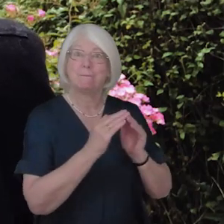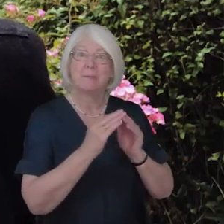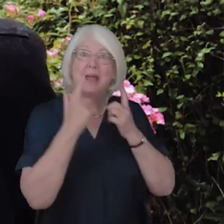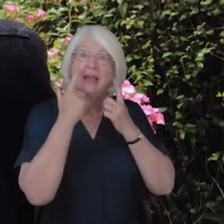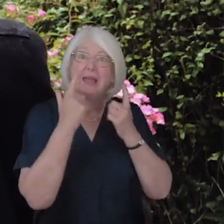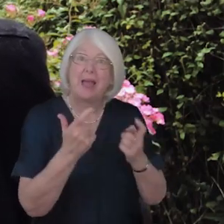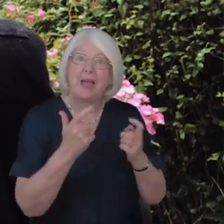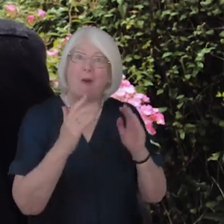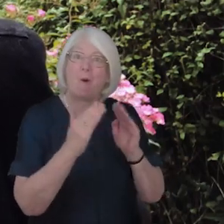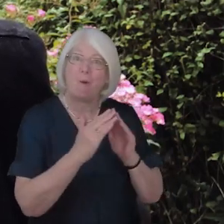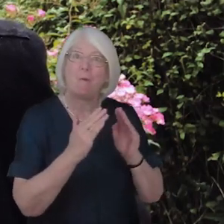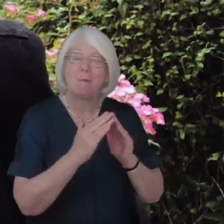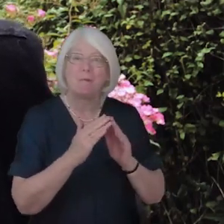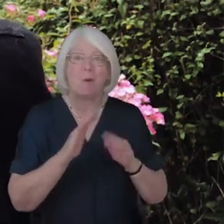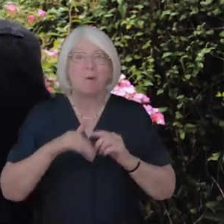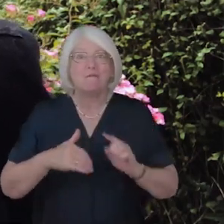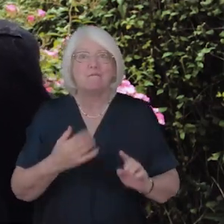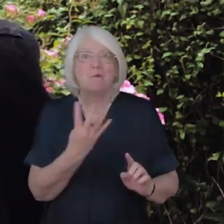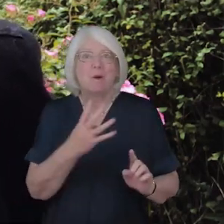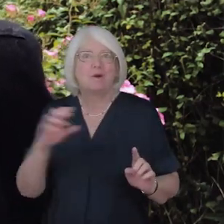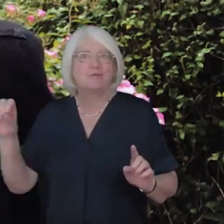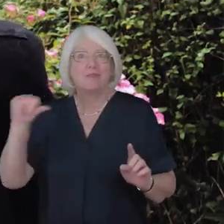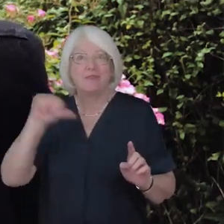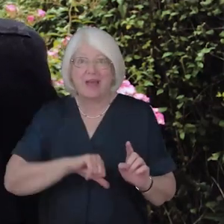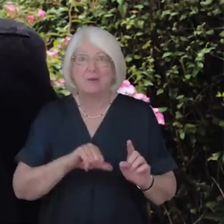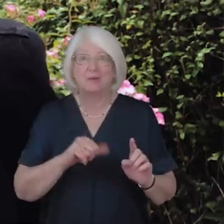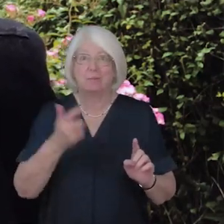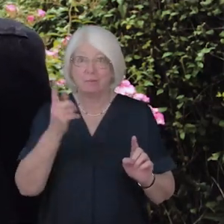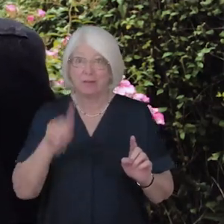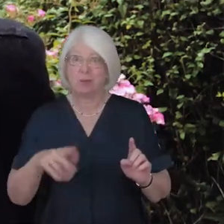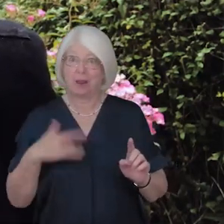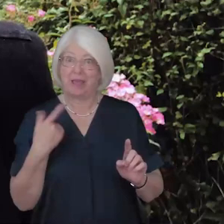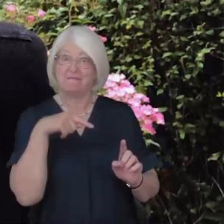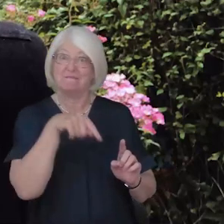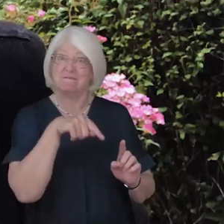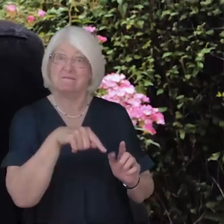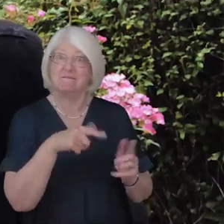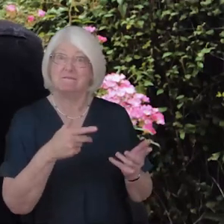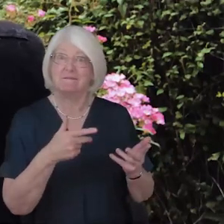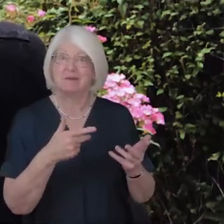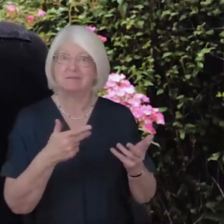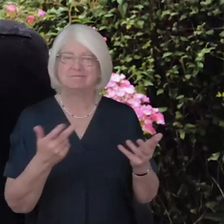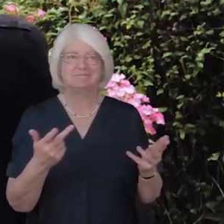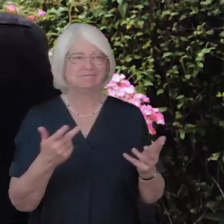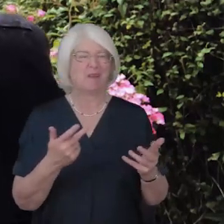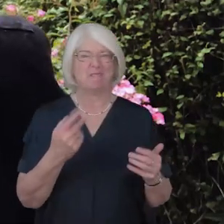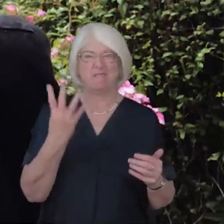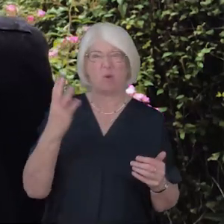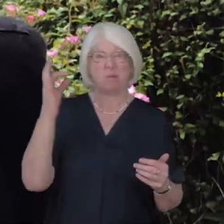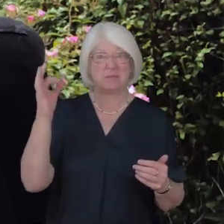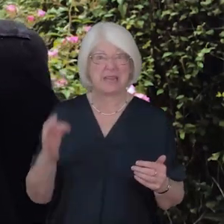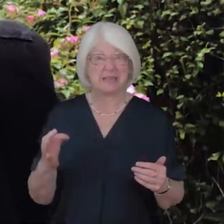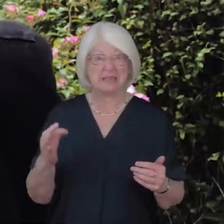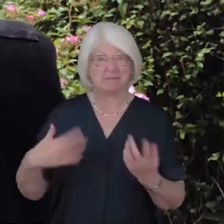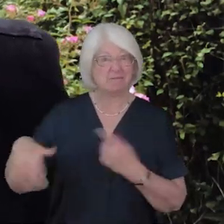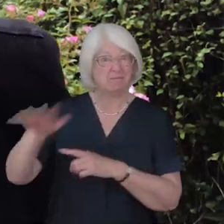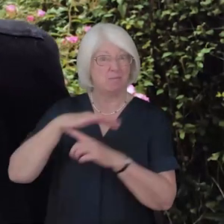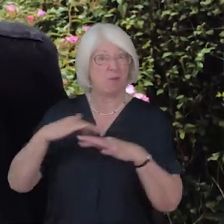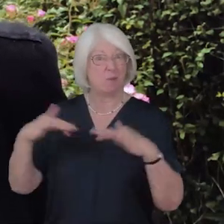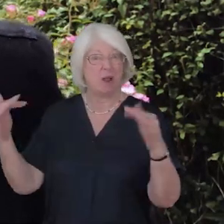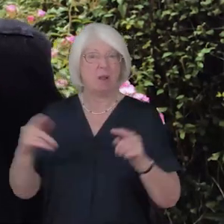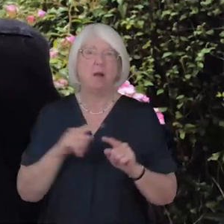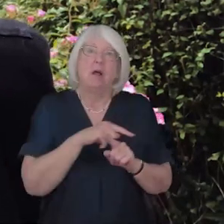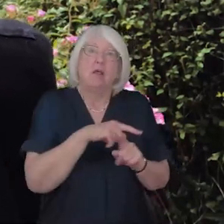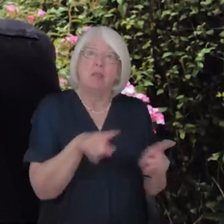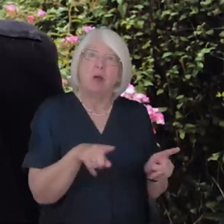,000 older men and women live in residential settings. That's 4% of the population. About 40% of those